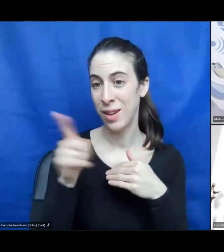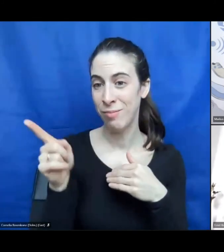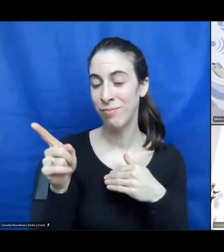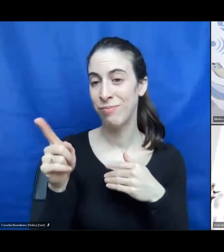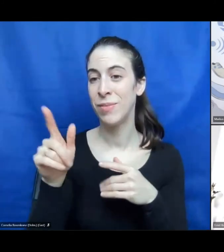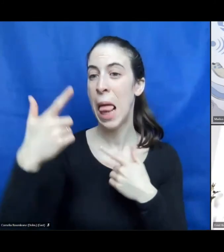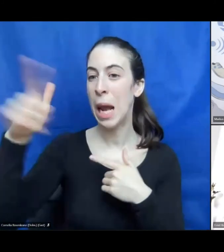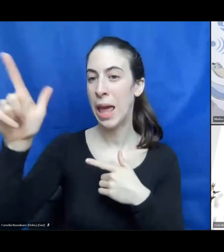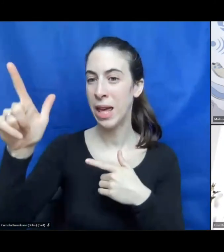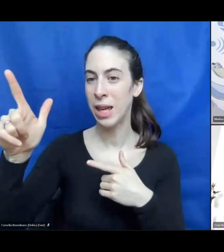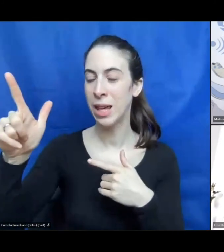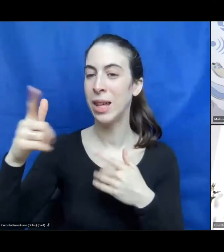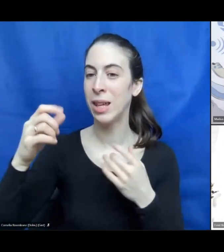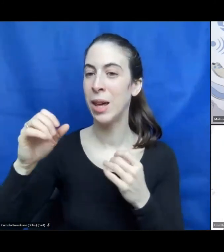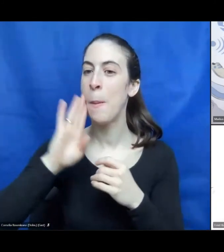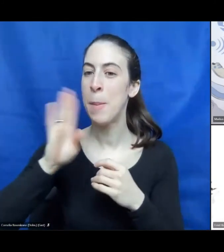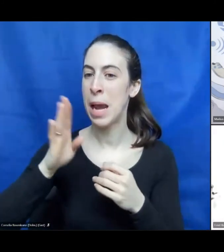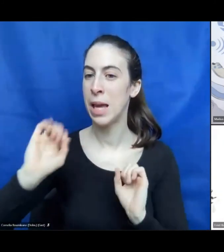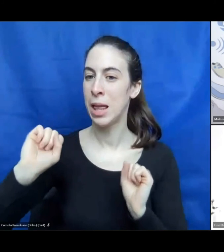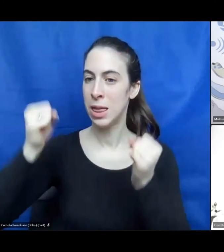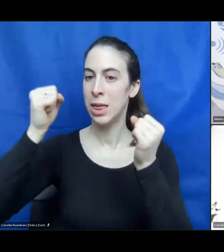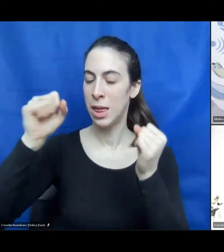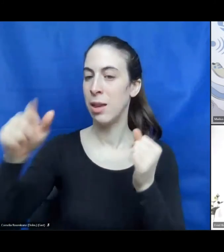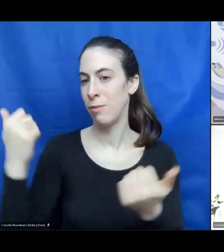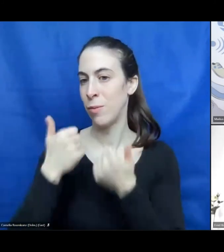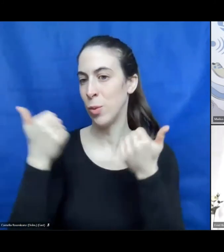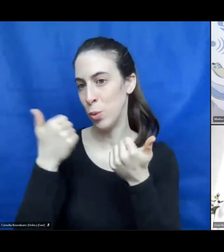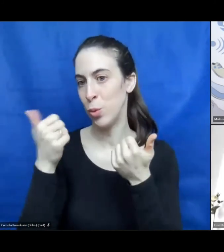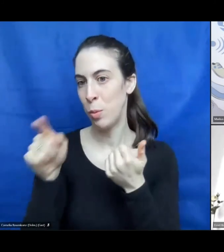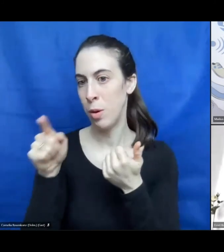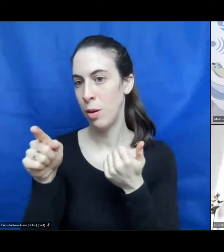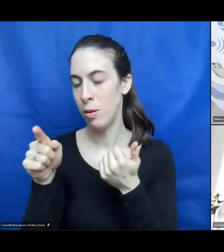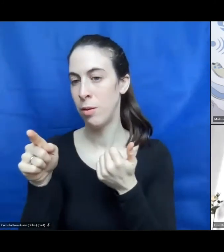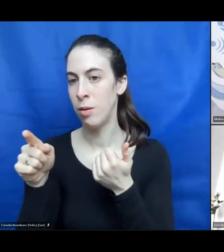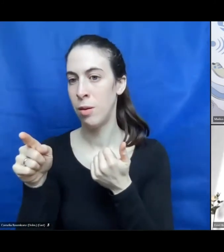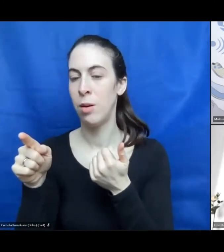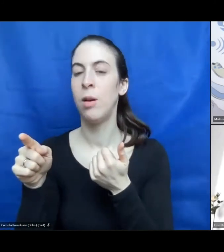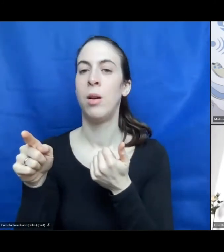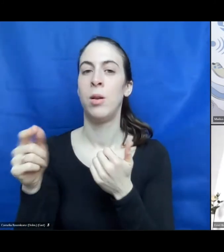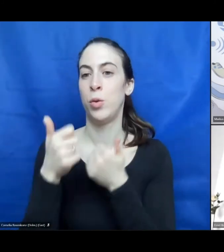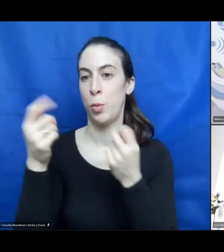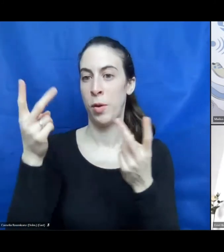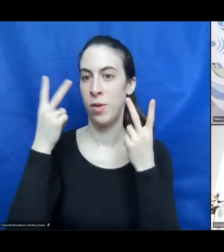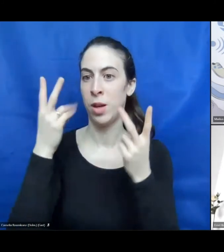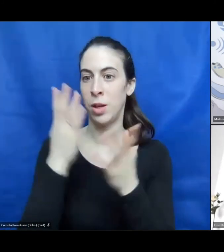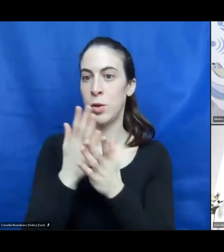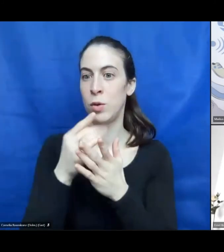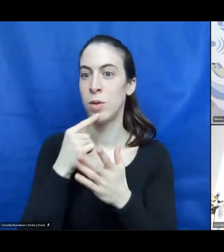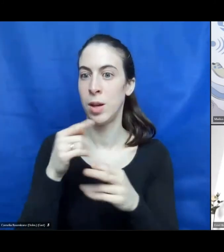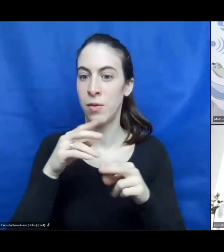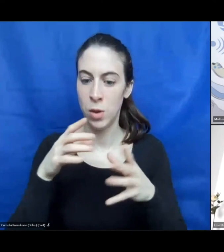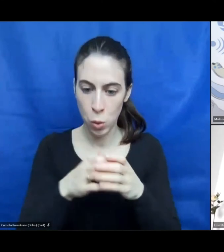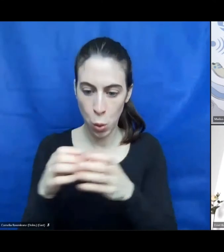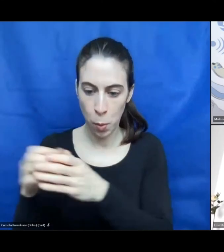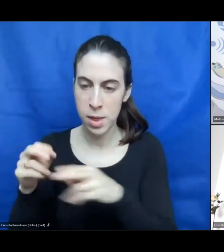link to the Belgium organization. I think it's very important, what we already mentioned, that these national groups